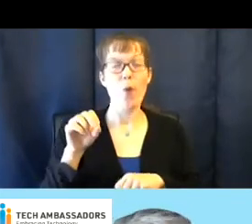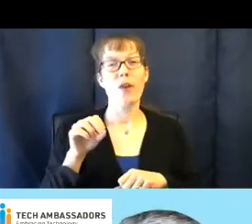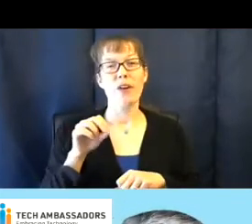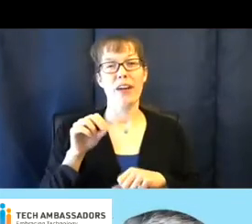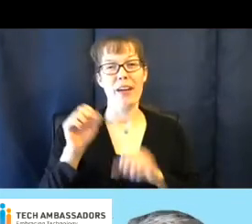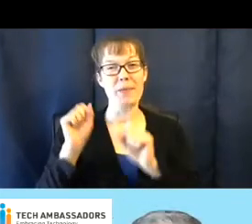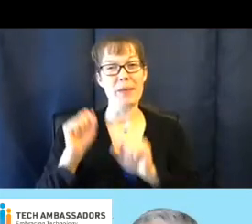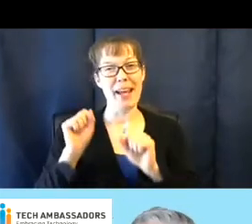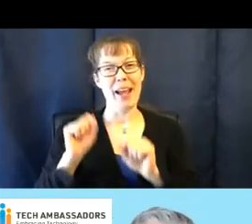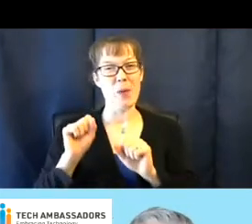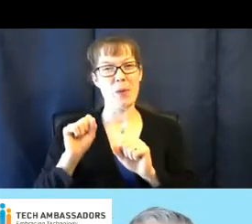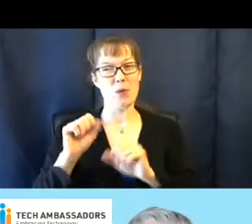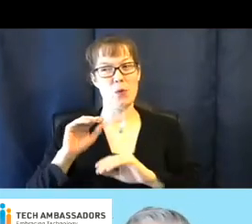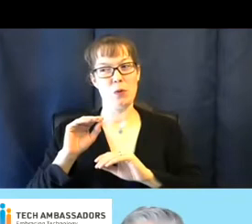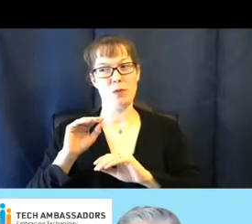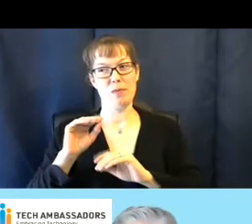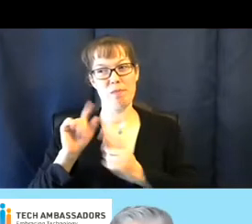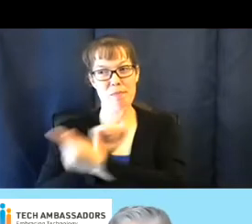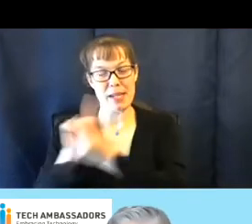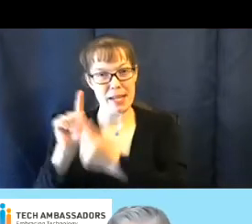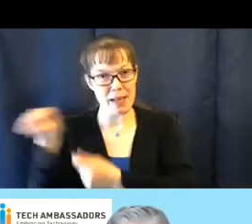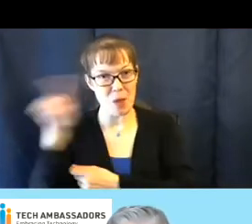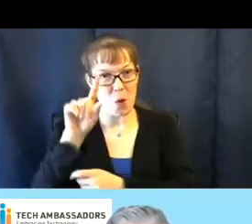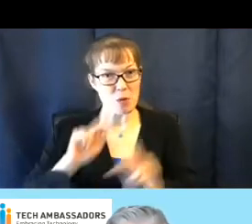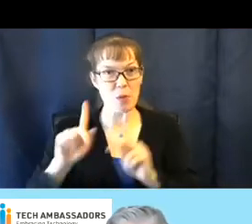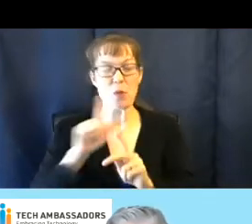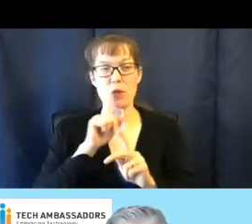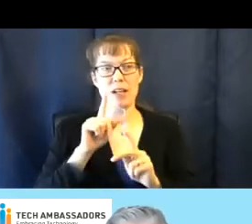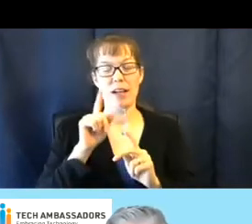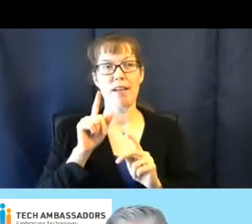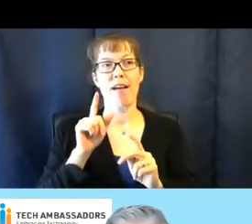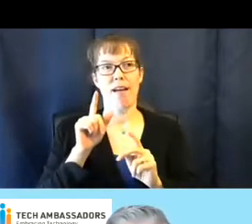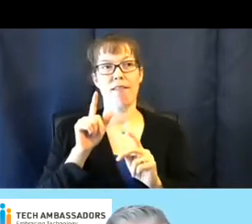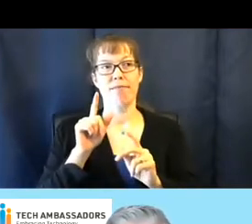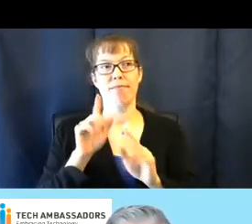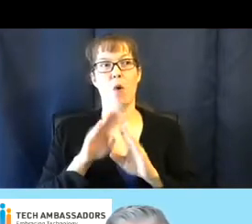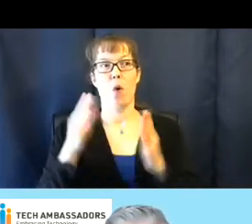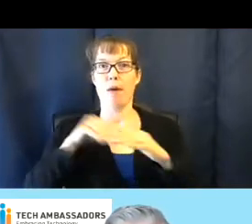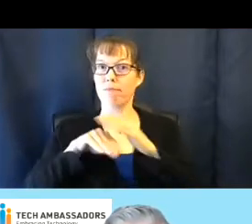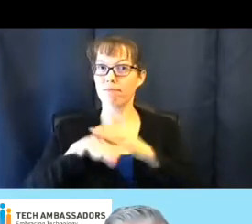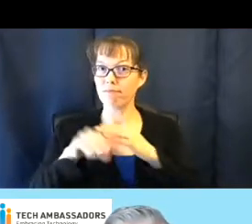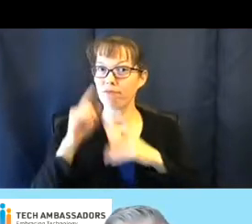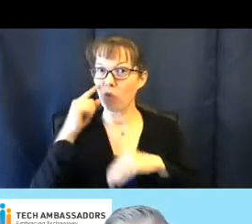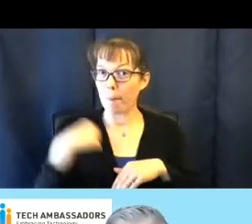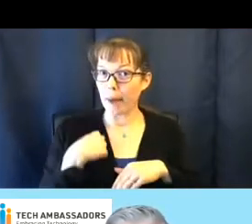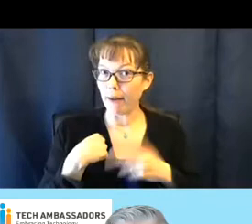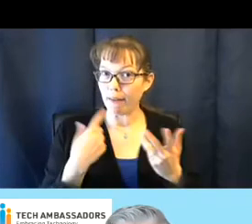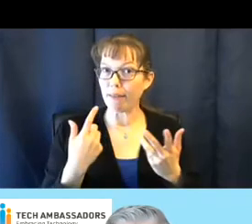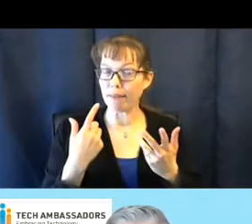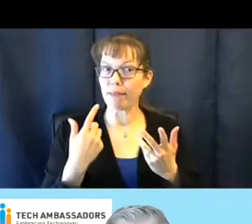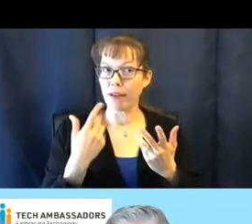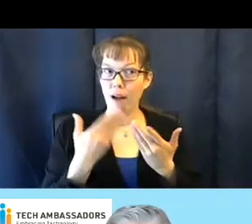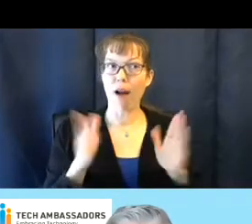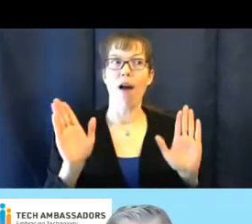to meet those people really opened doors and really opened doors for me because of